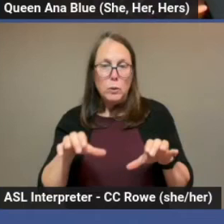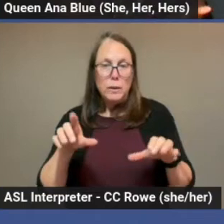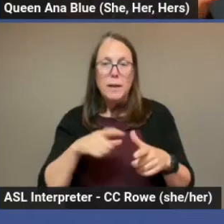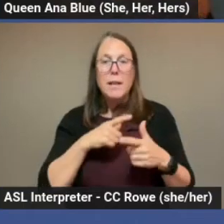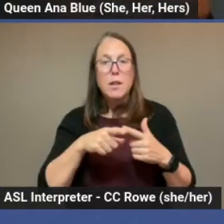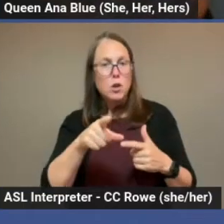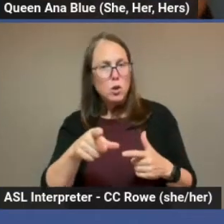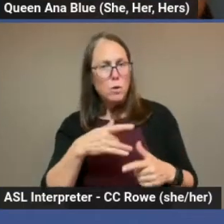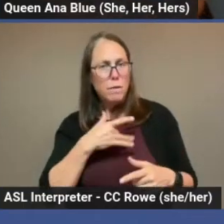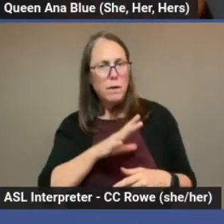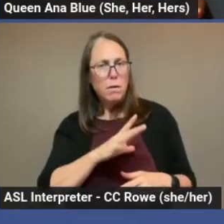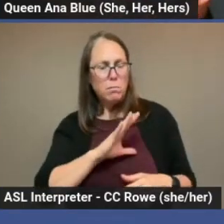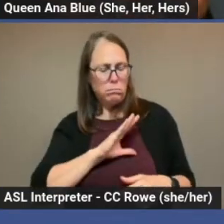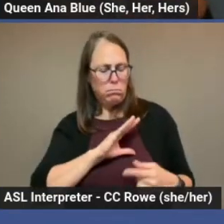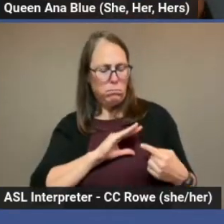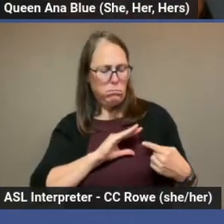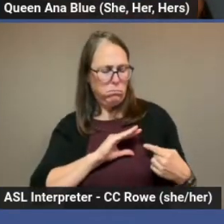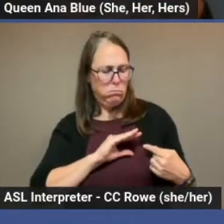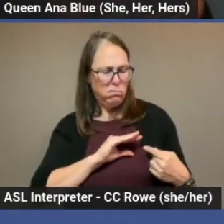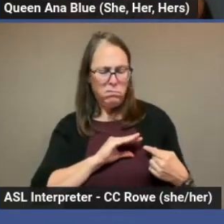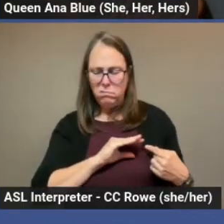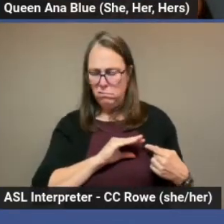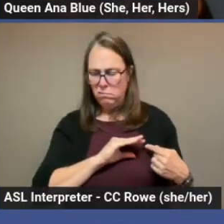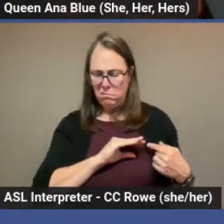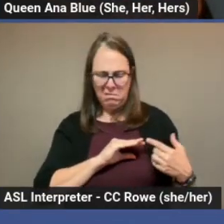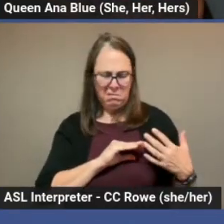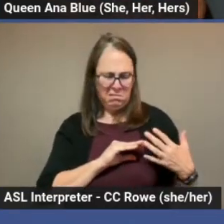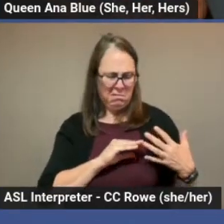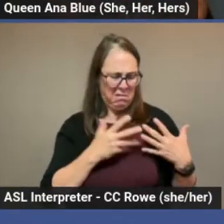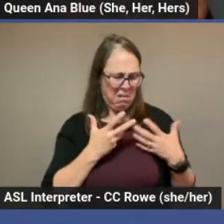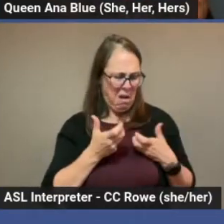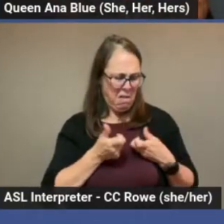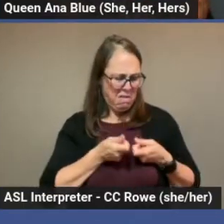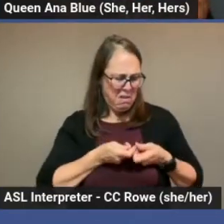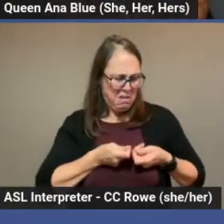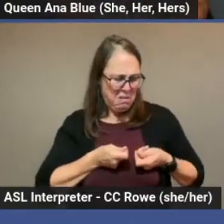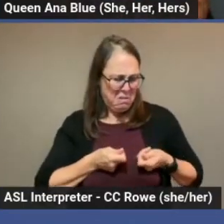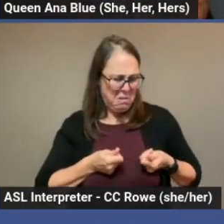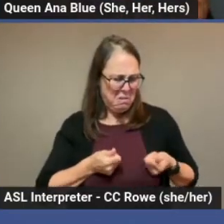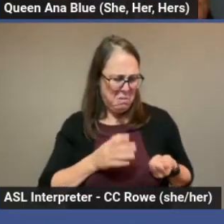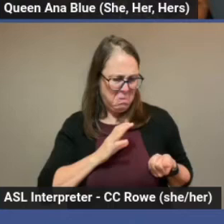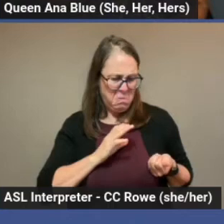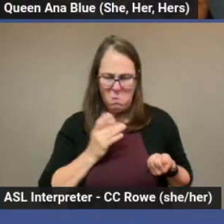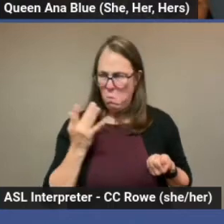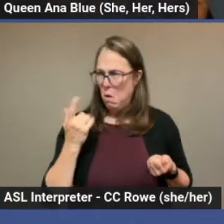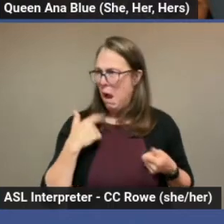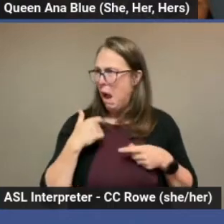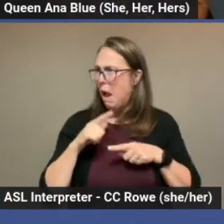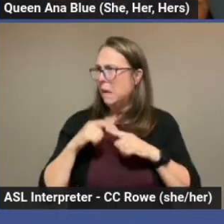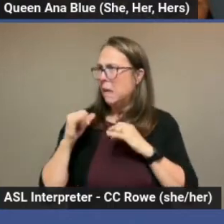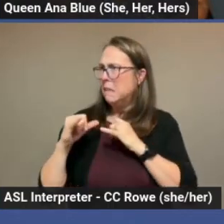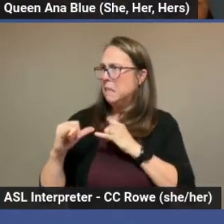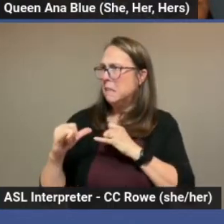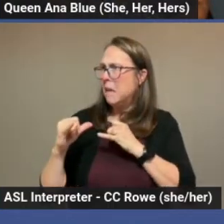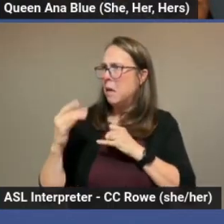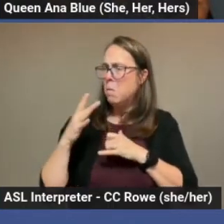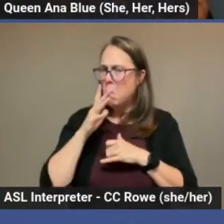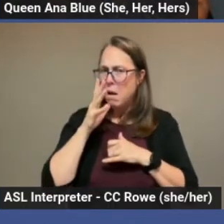start to feel bad about your own life and your own self image and confidence and wonder like, well, how come I can't be like that?